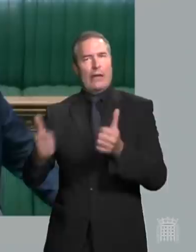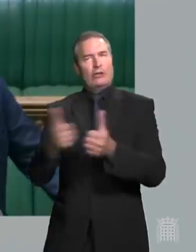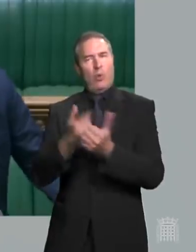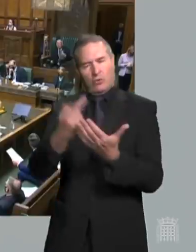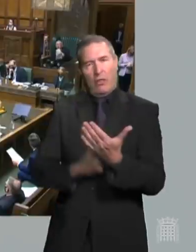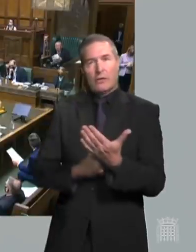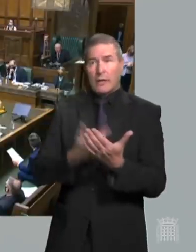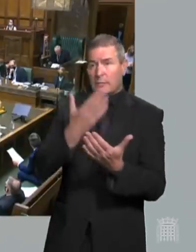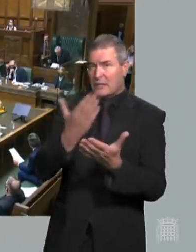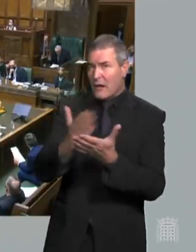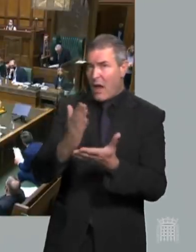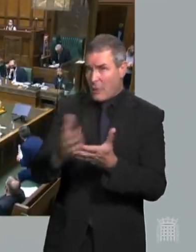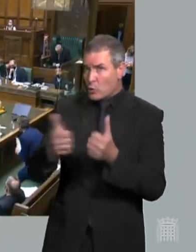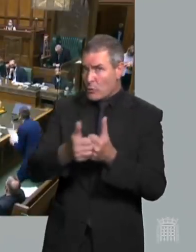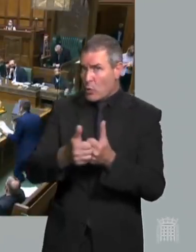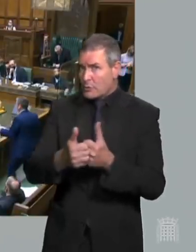him clarify that.